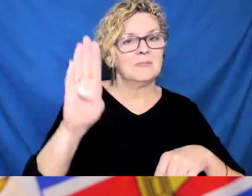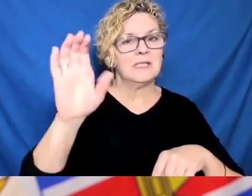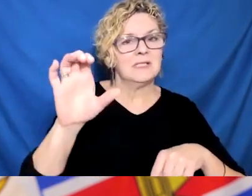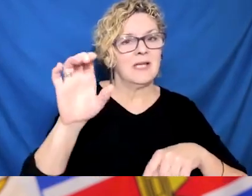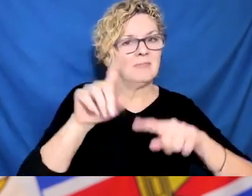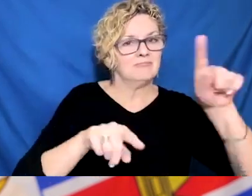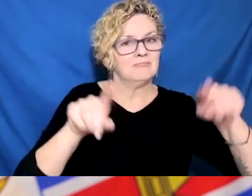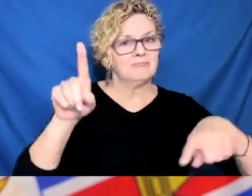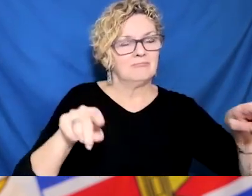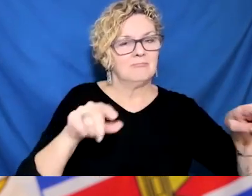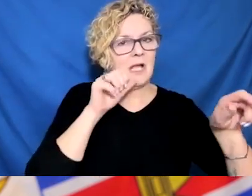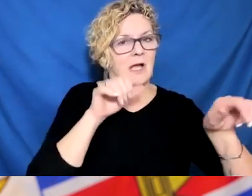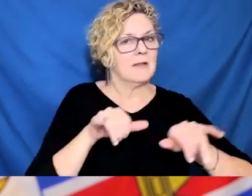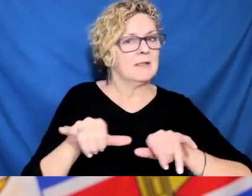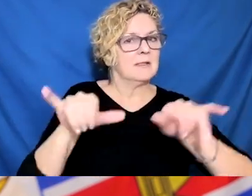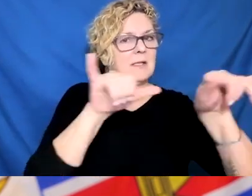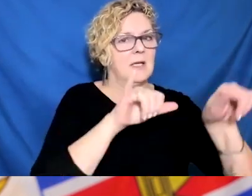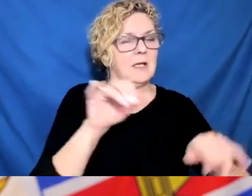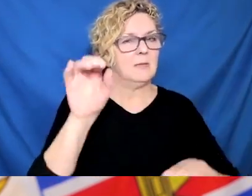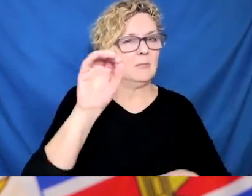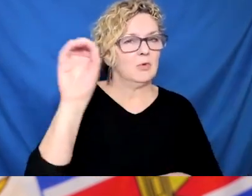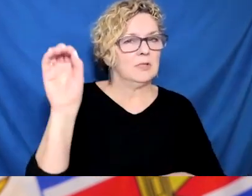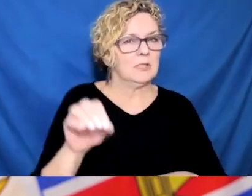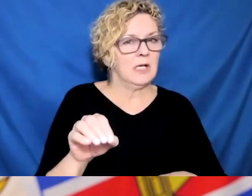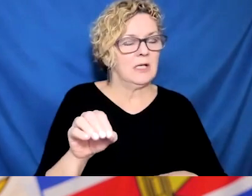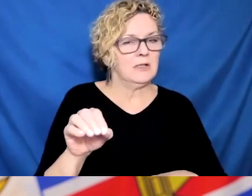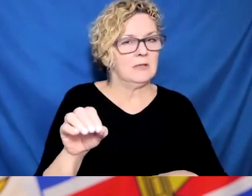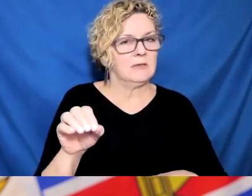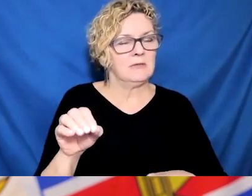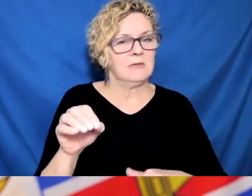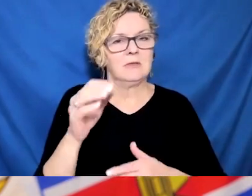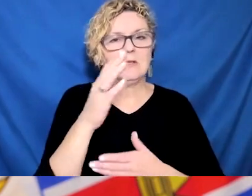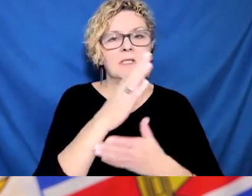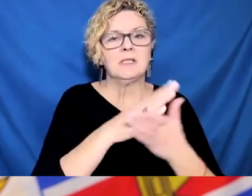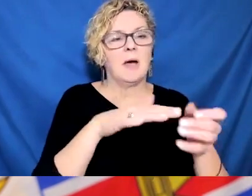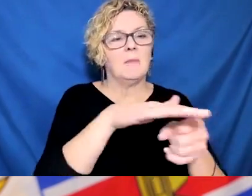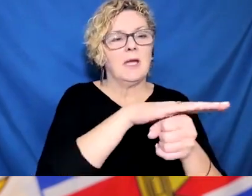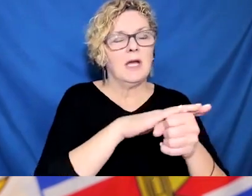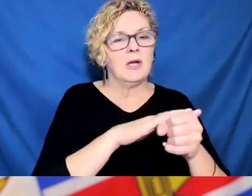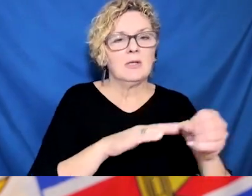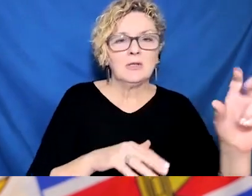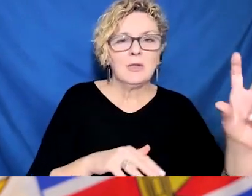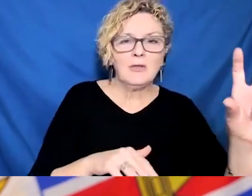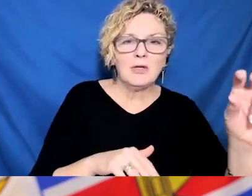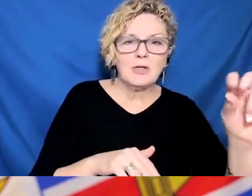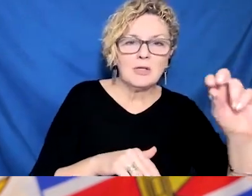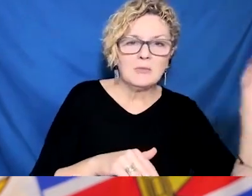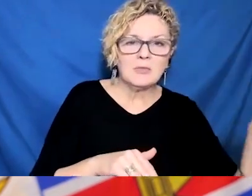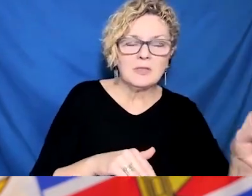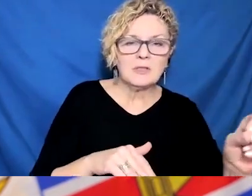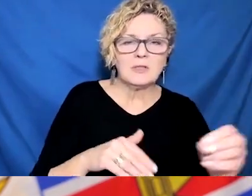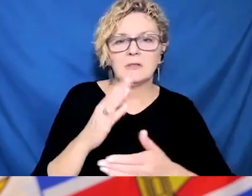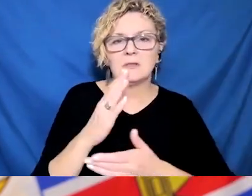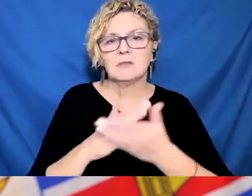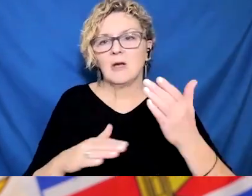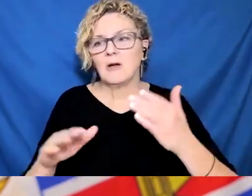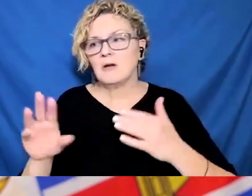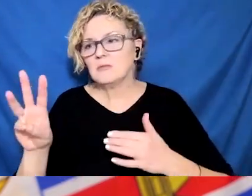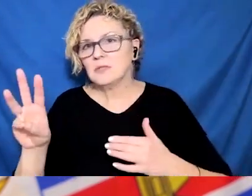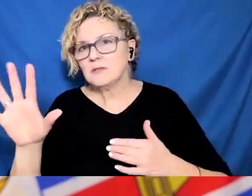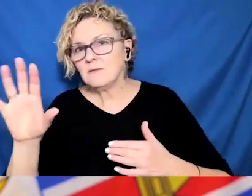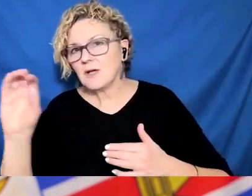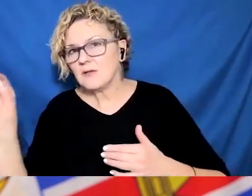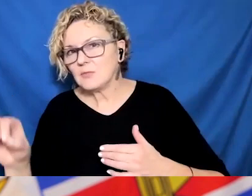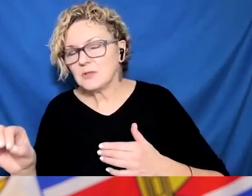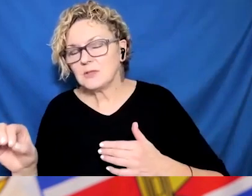even for those who are clinically extremely vulnerable and the people who are older age. And, you know, we maintained